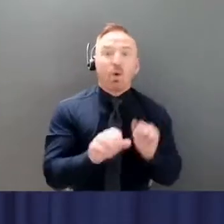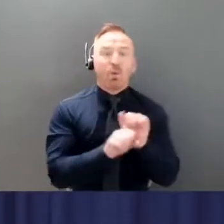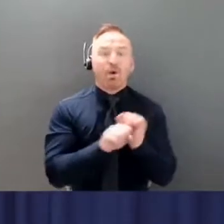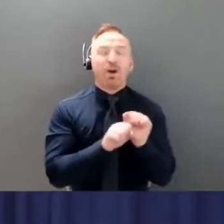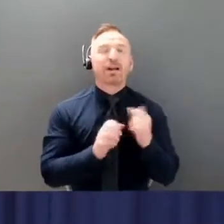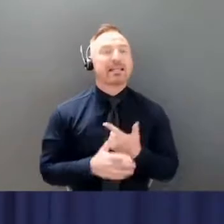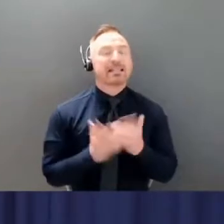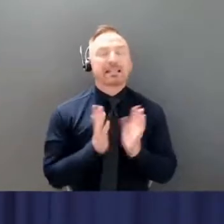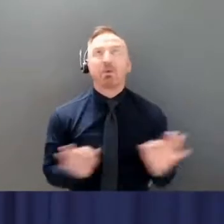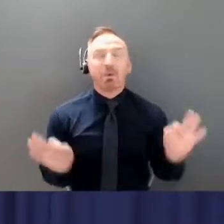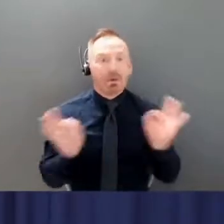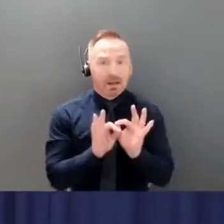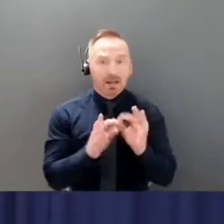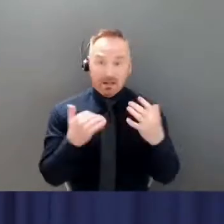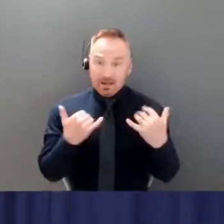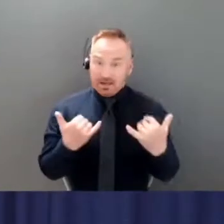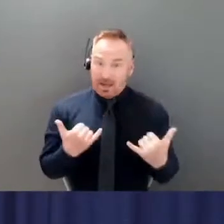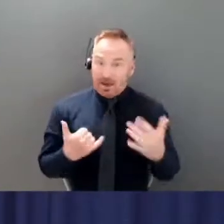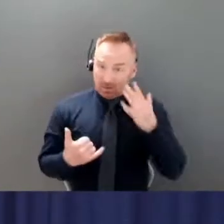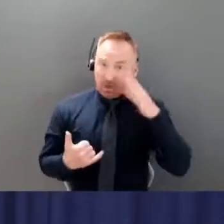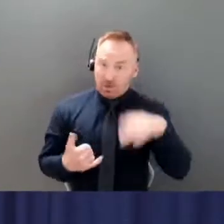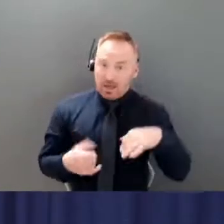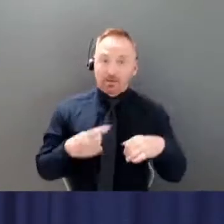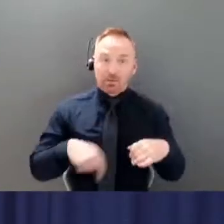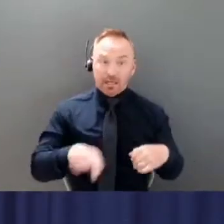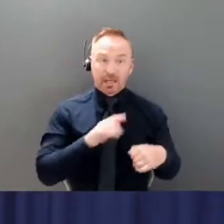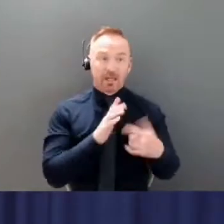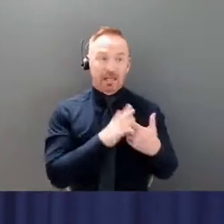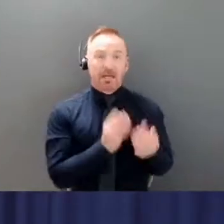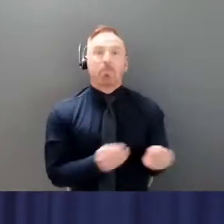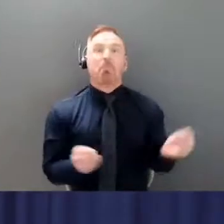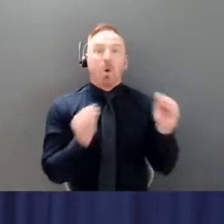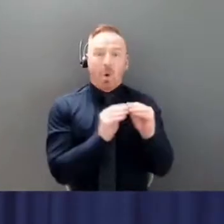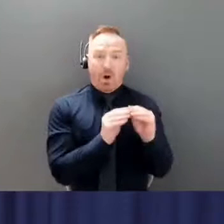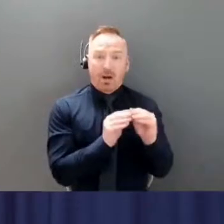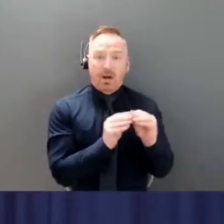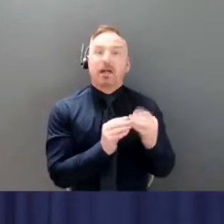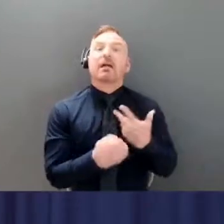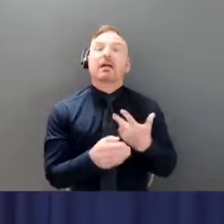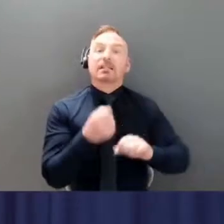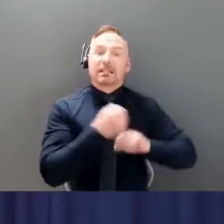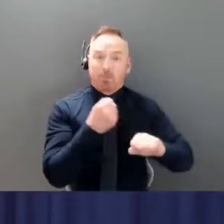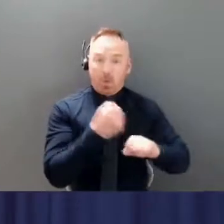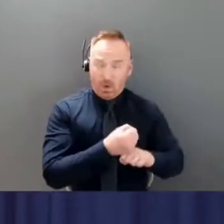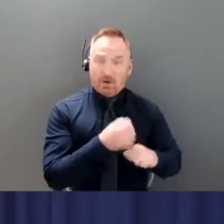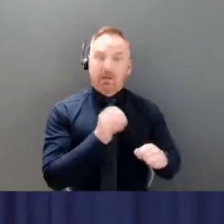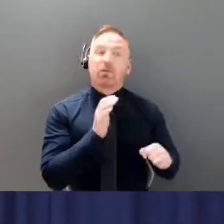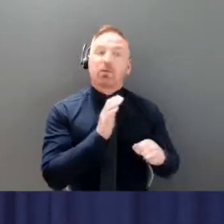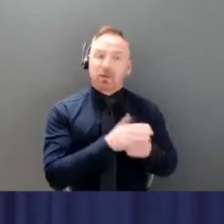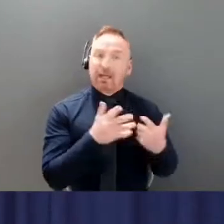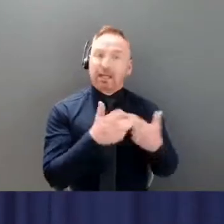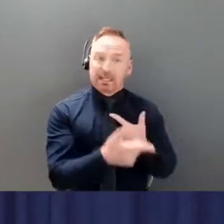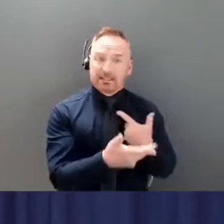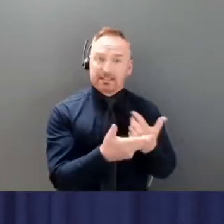Please know that we are bringing in additional support to help you with your work and to give you a break.